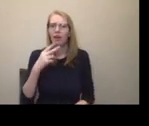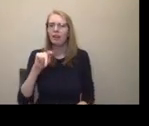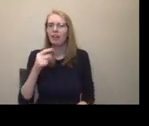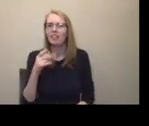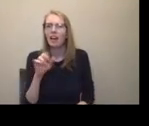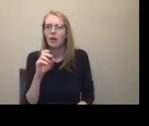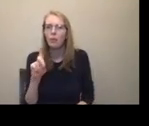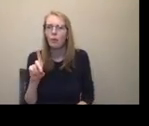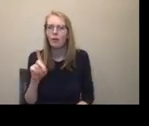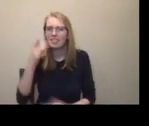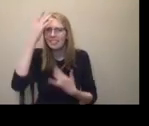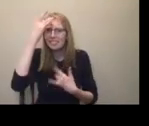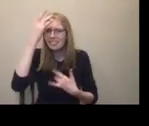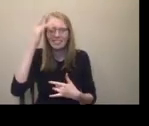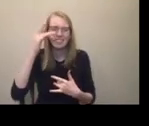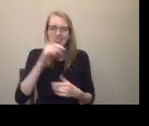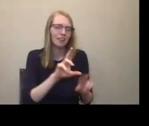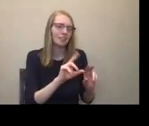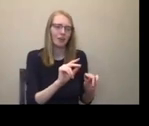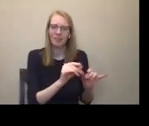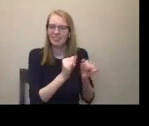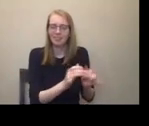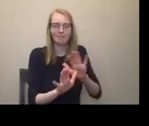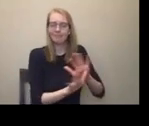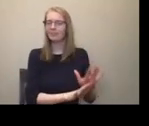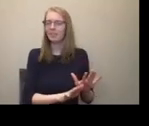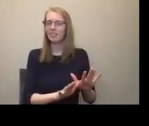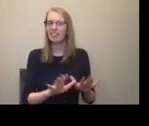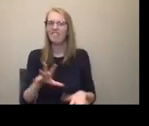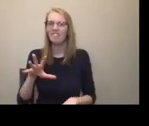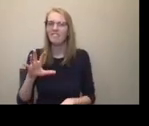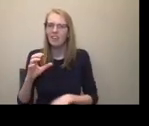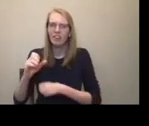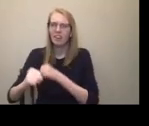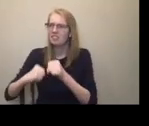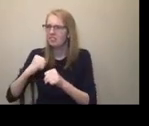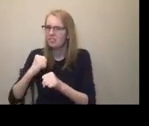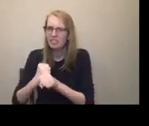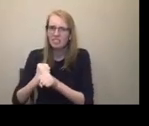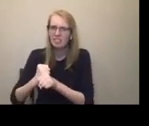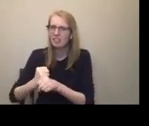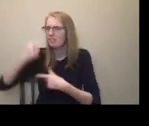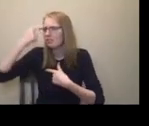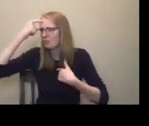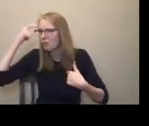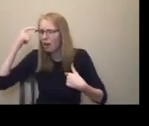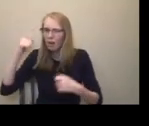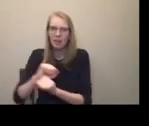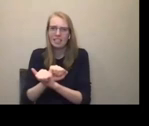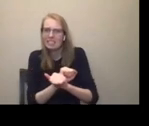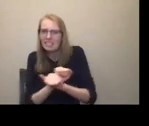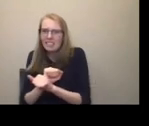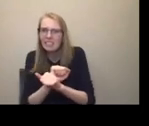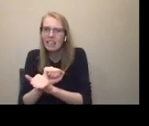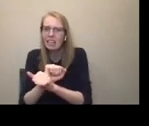how is 500 years of inherited traumas from slavery, from indentured servitude, from